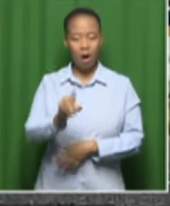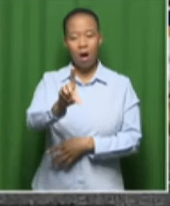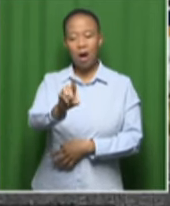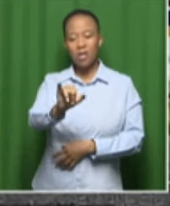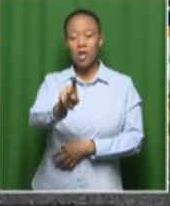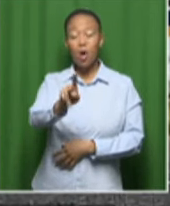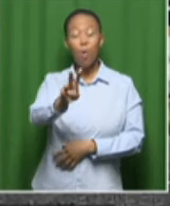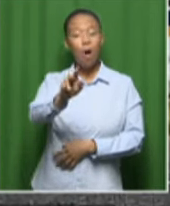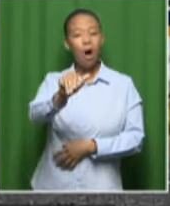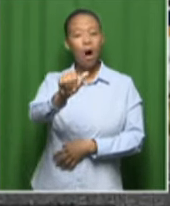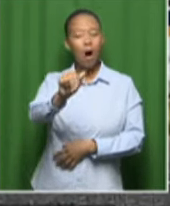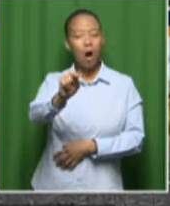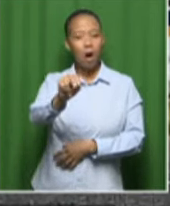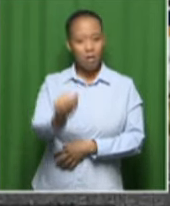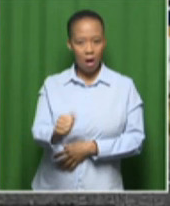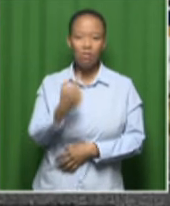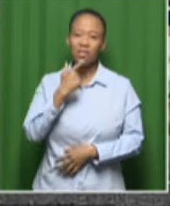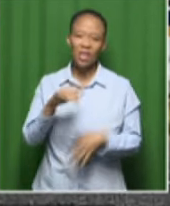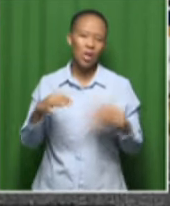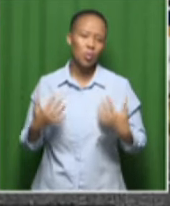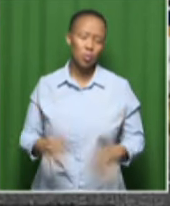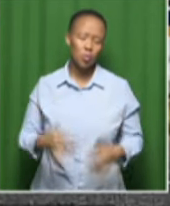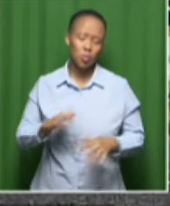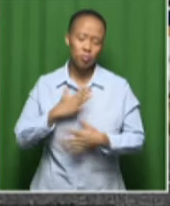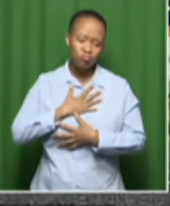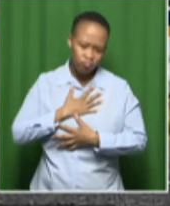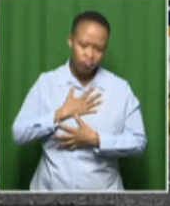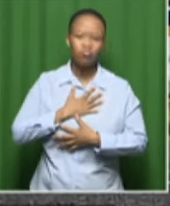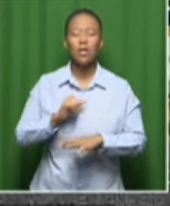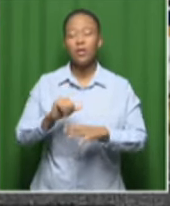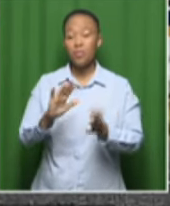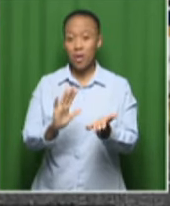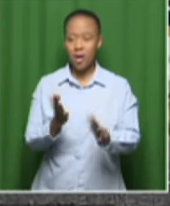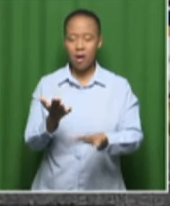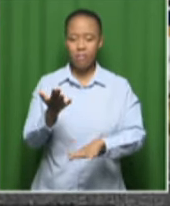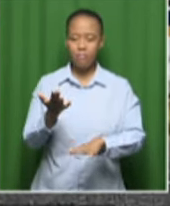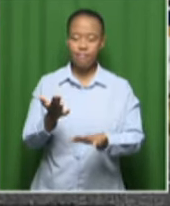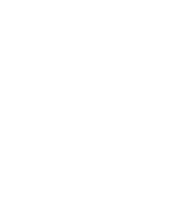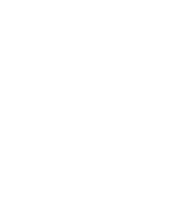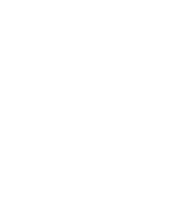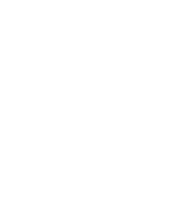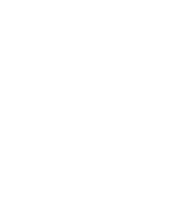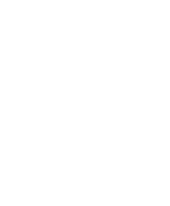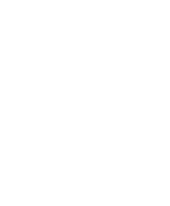learn of the accident and has expressed his profound condolences to the bereaved families.